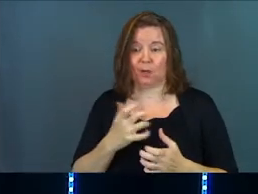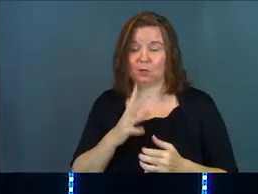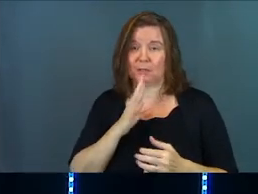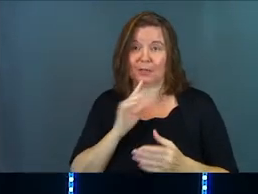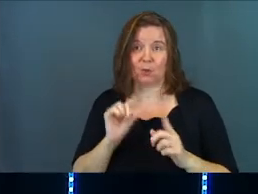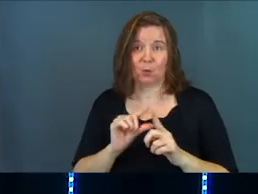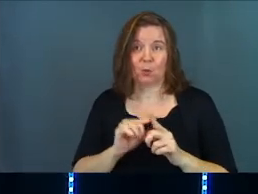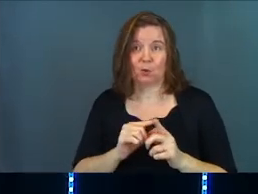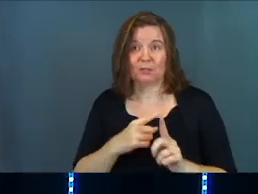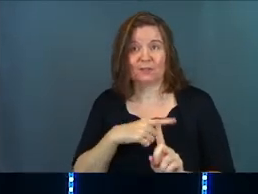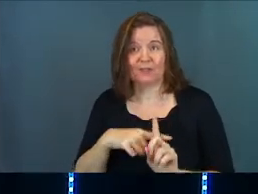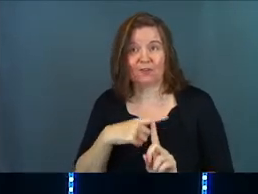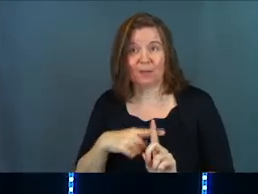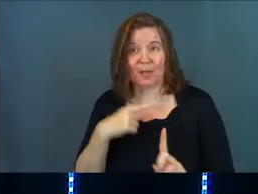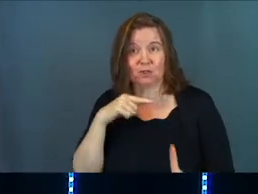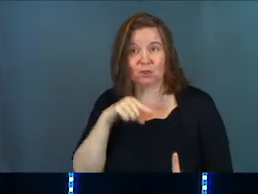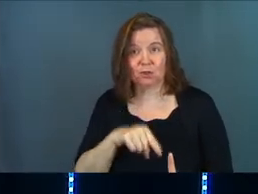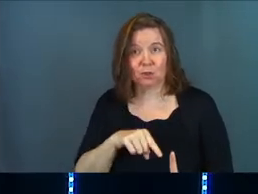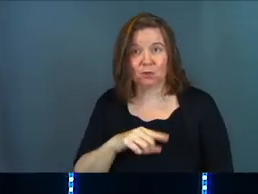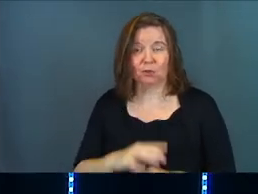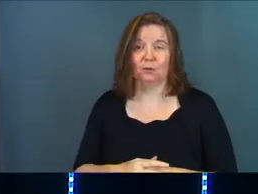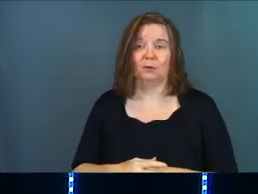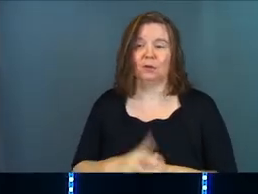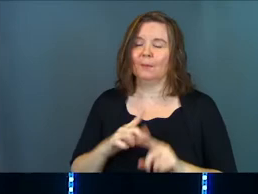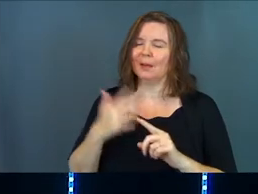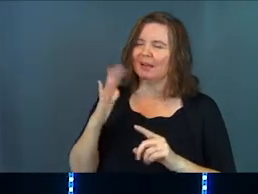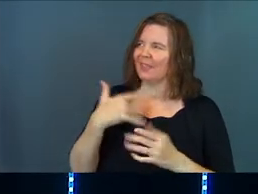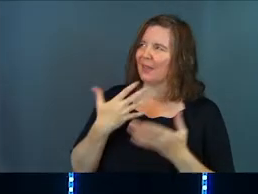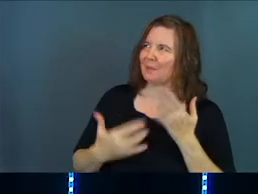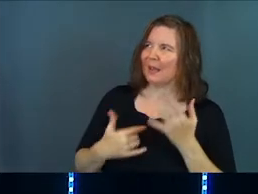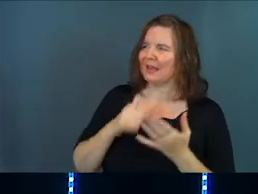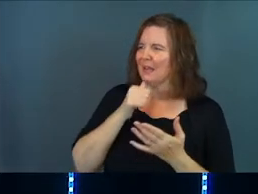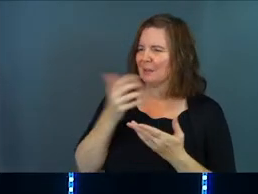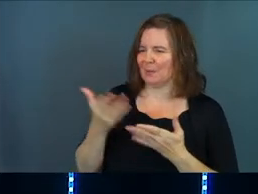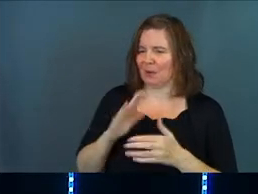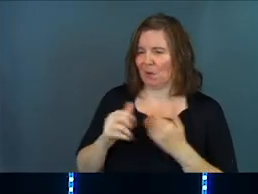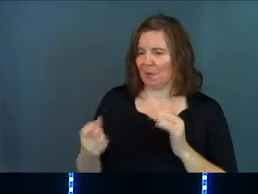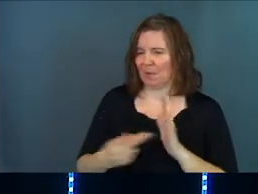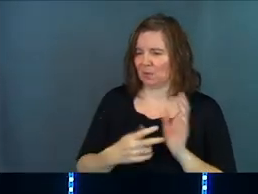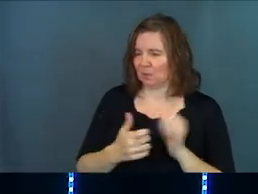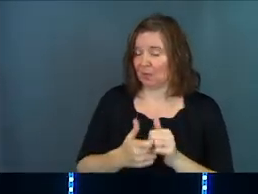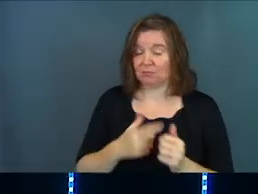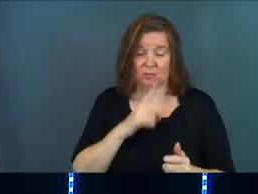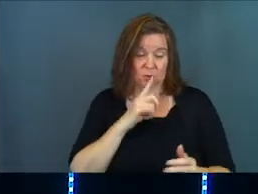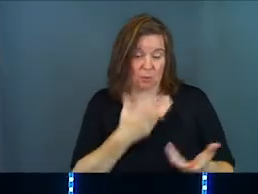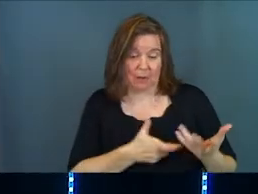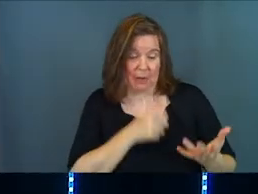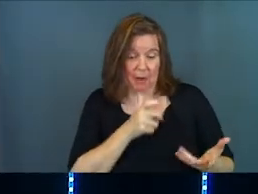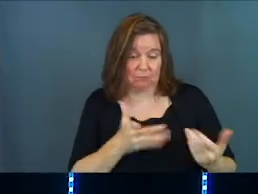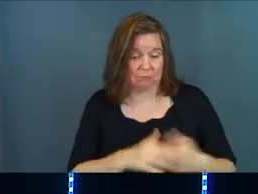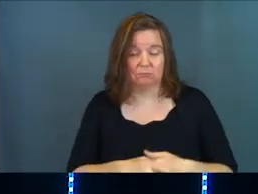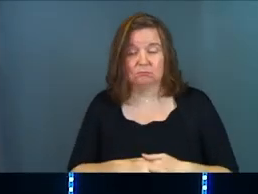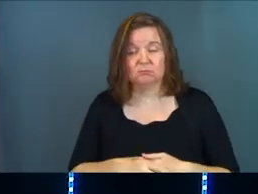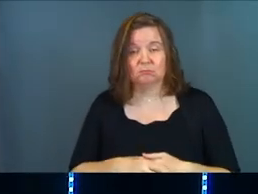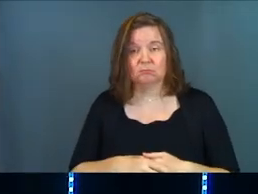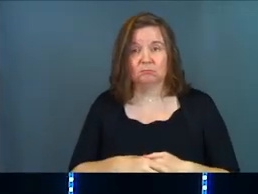you to speak words of affirmation to her. But God, that might not bring it all back together. It's true, it might not.